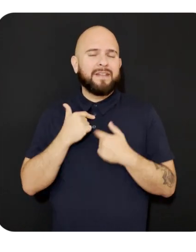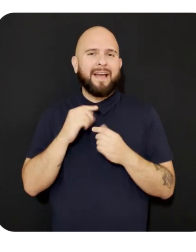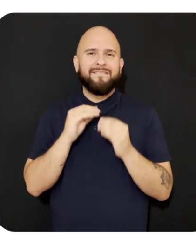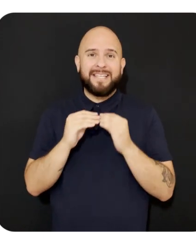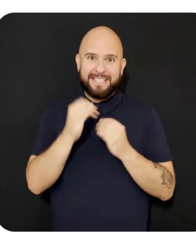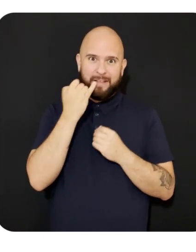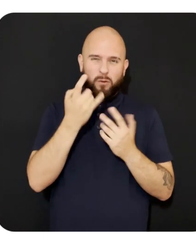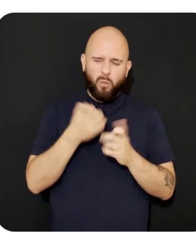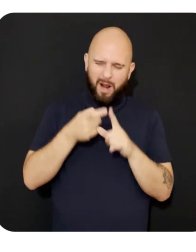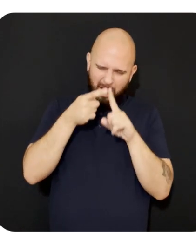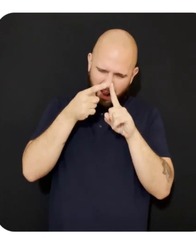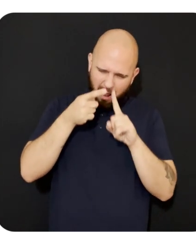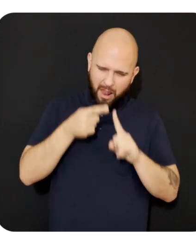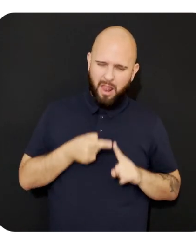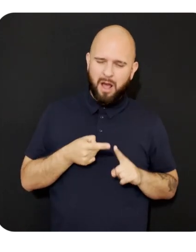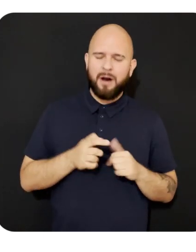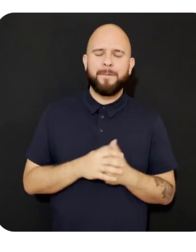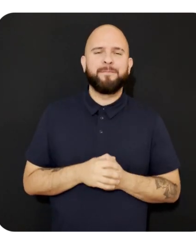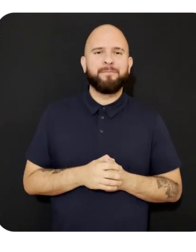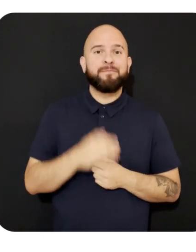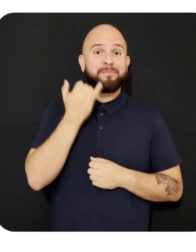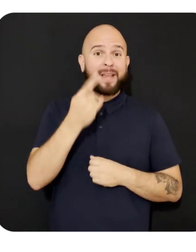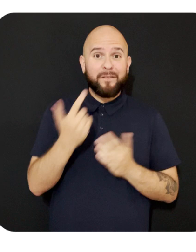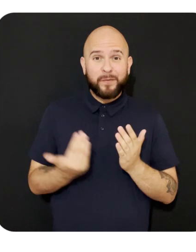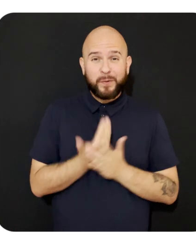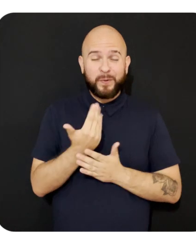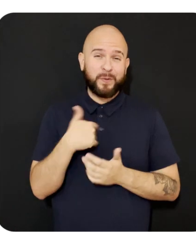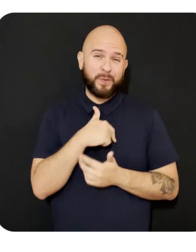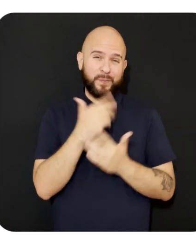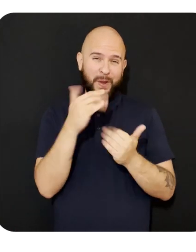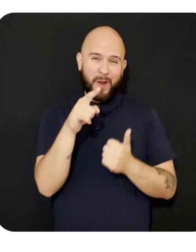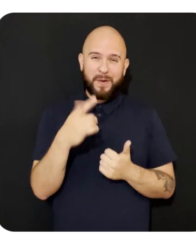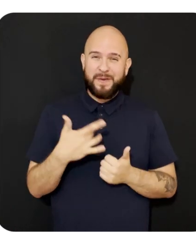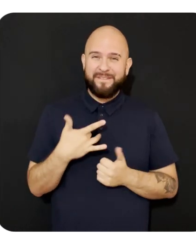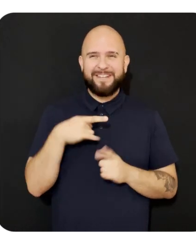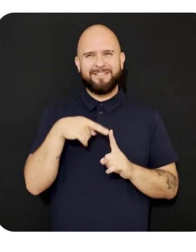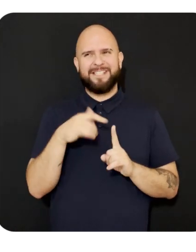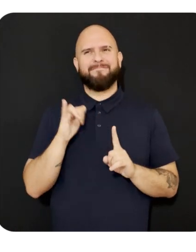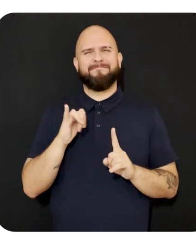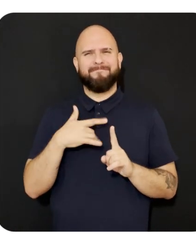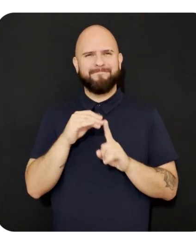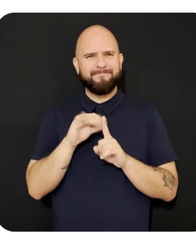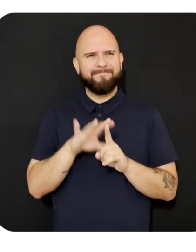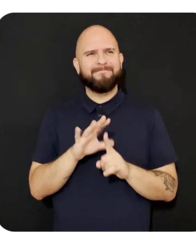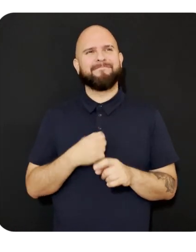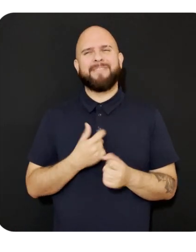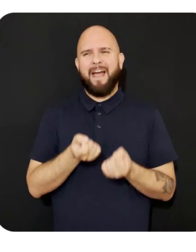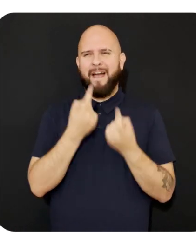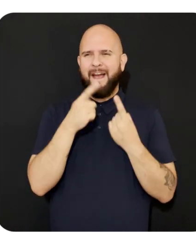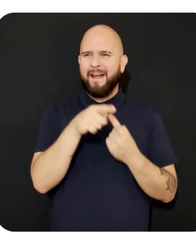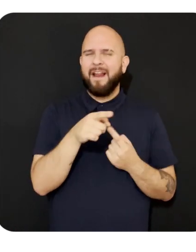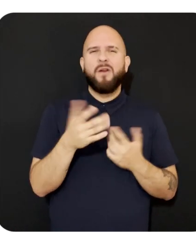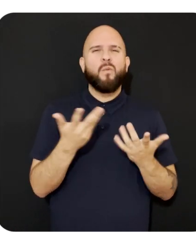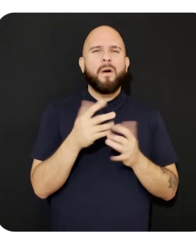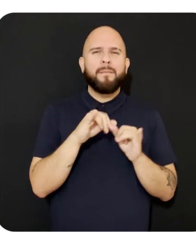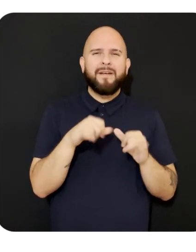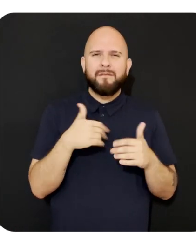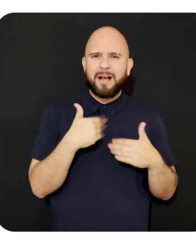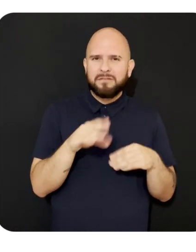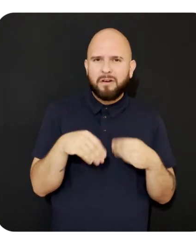details. If you're new, we hope this gives you some exposure to the breadth of our platform and the tools you can use.